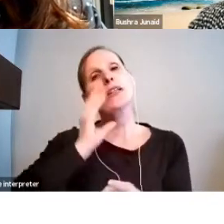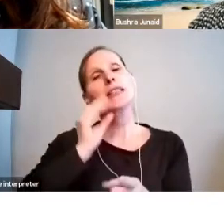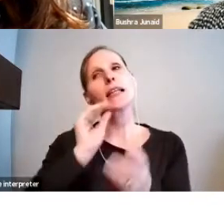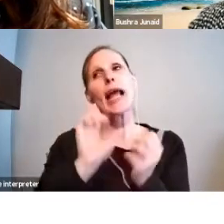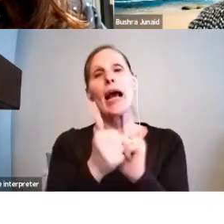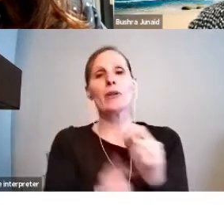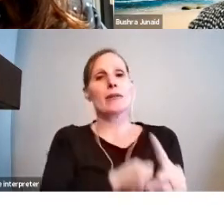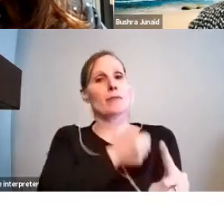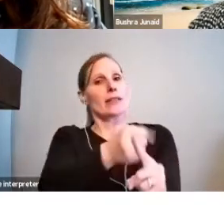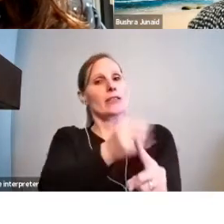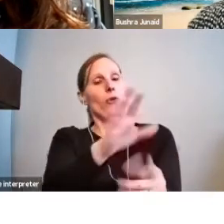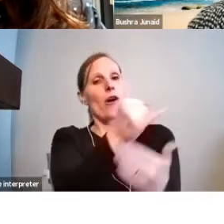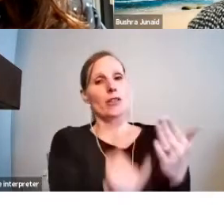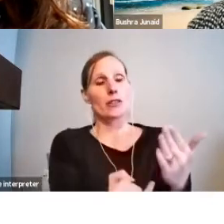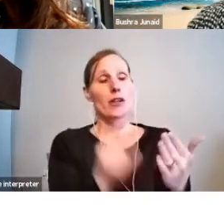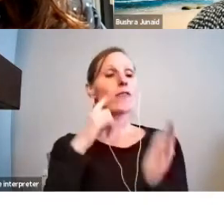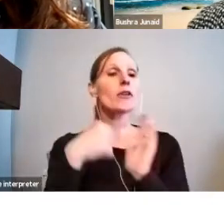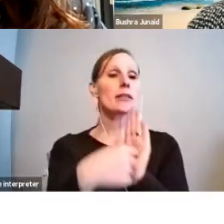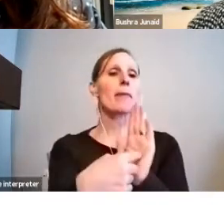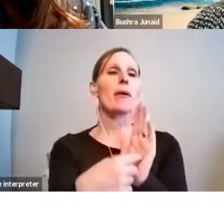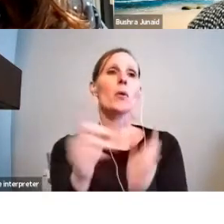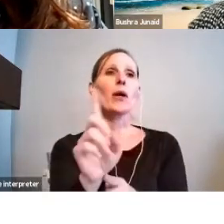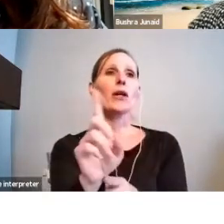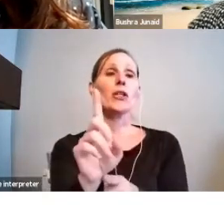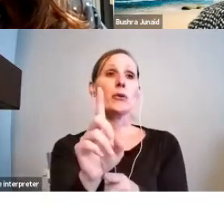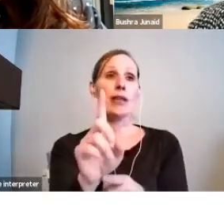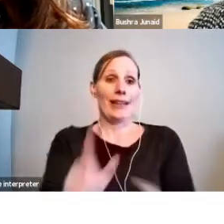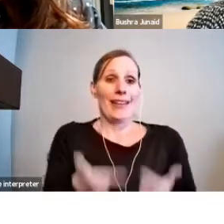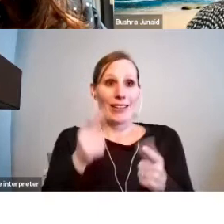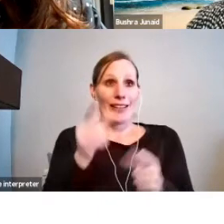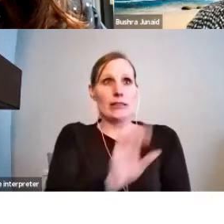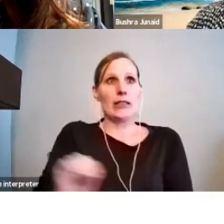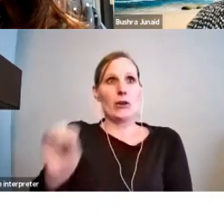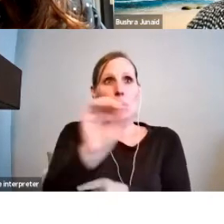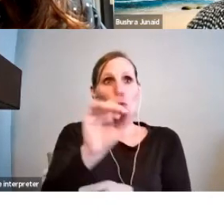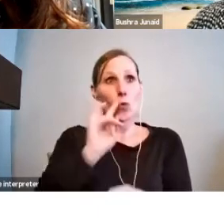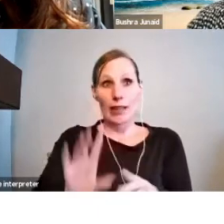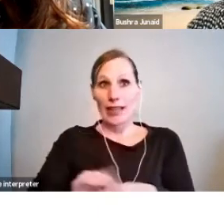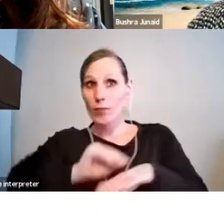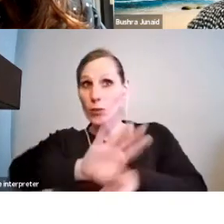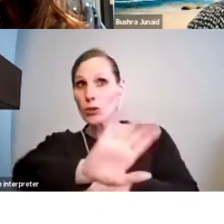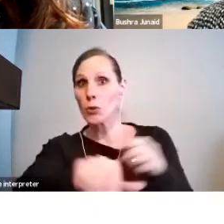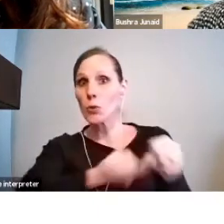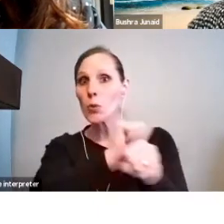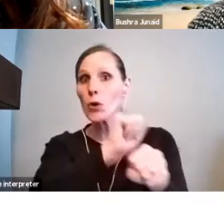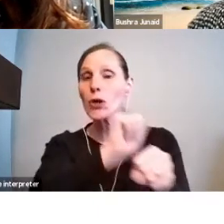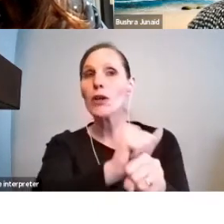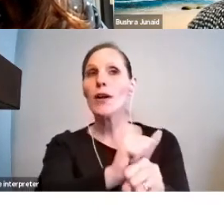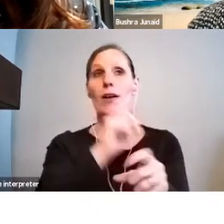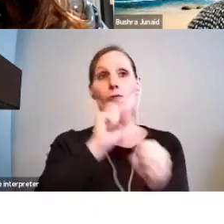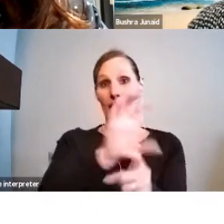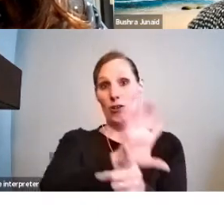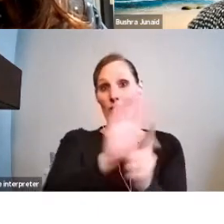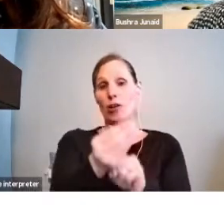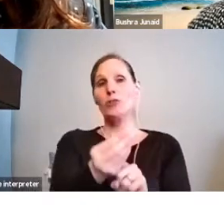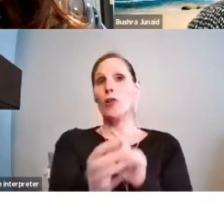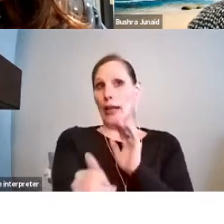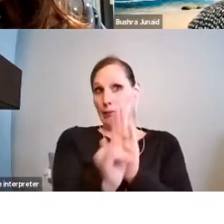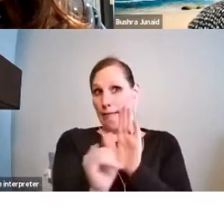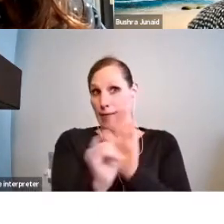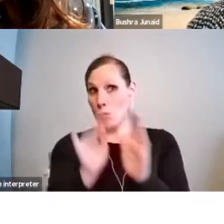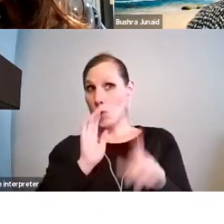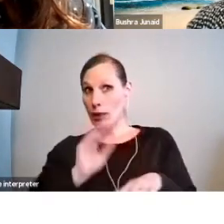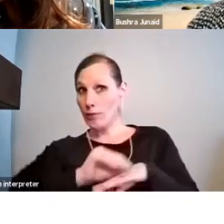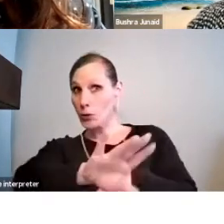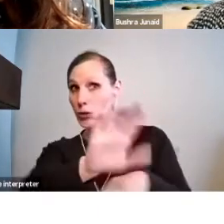For example, does where you live in the province influence the work that you do? Does your cultural background or identity influence your work or